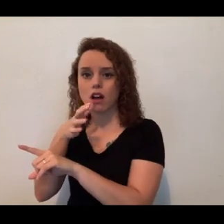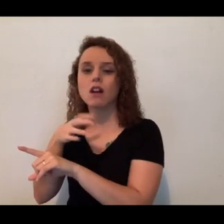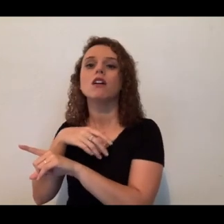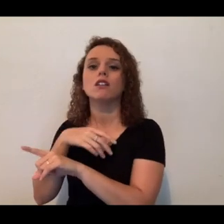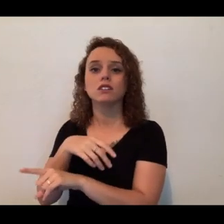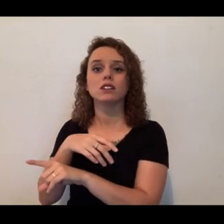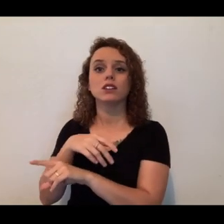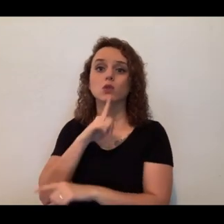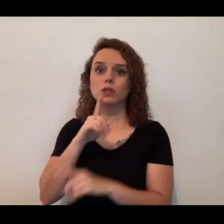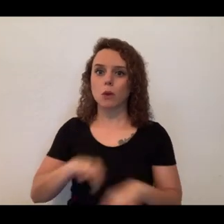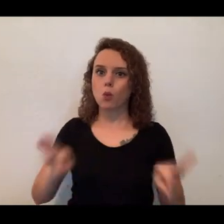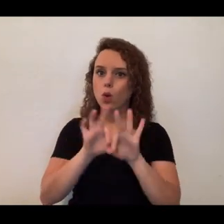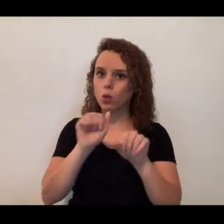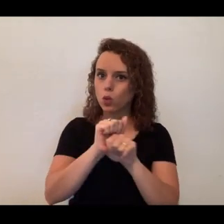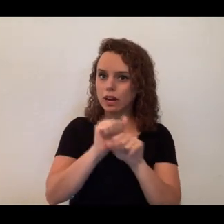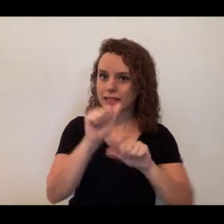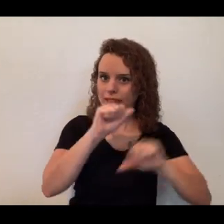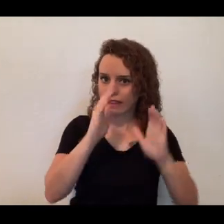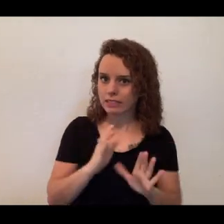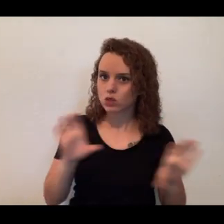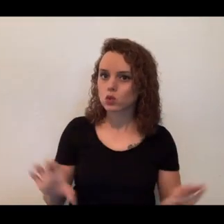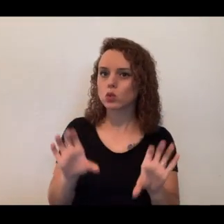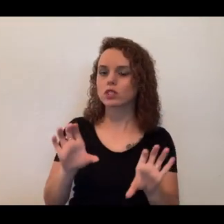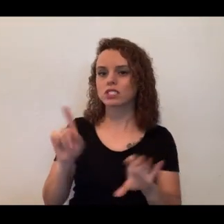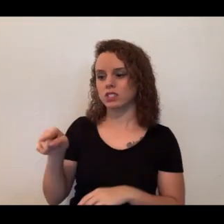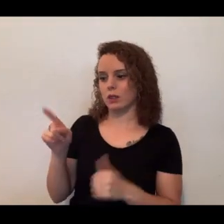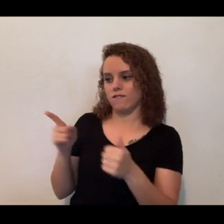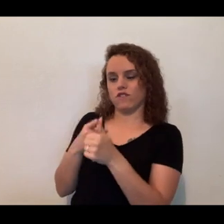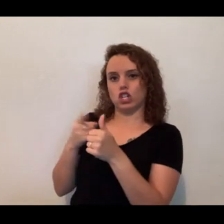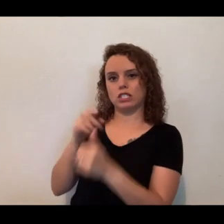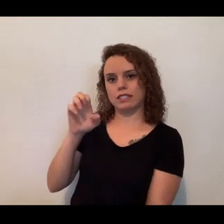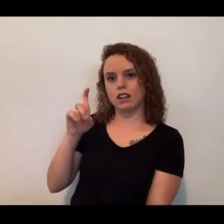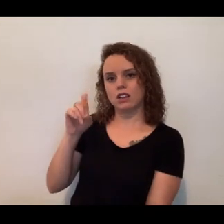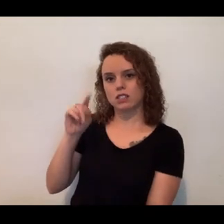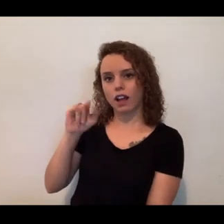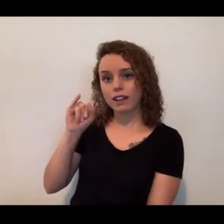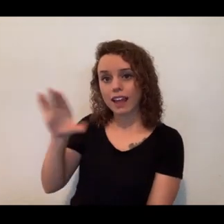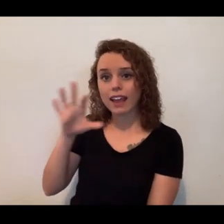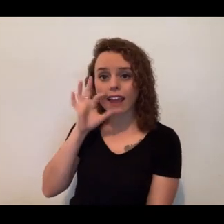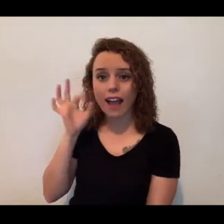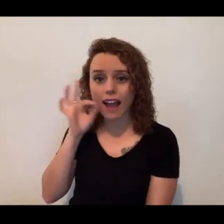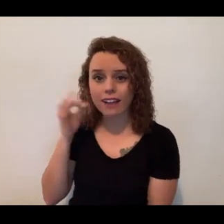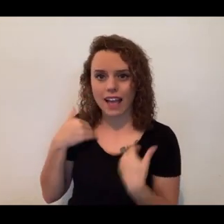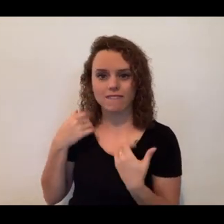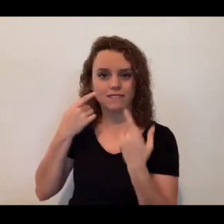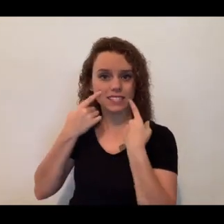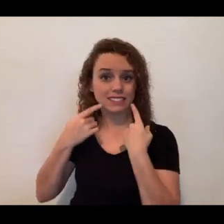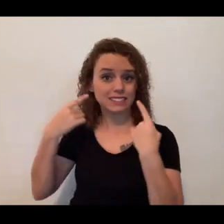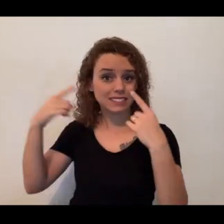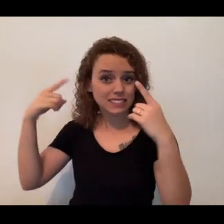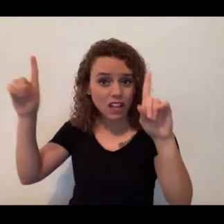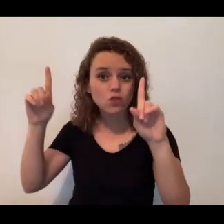was the first wild or exotic cat, the first exotic cat to have a successful frozen